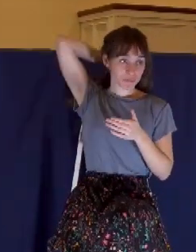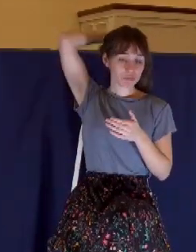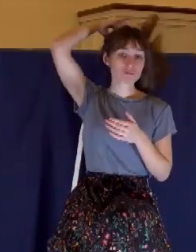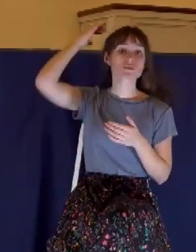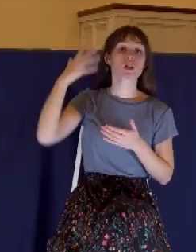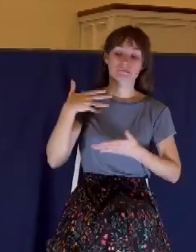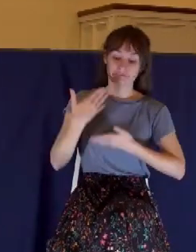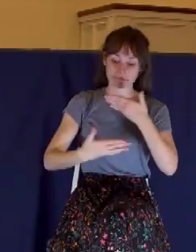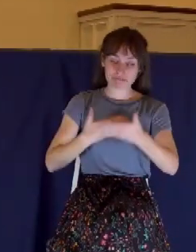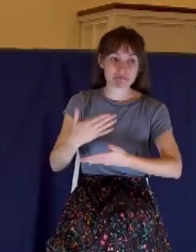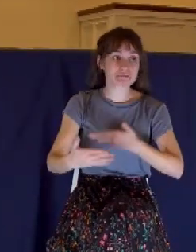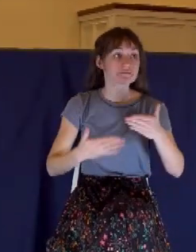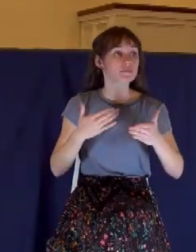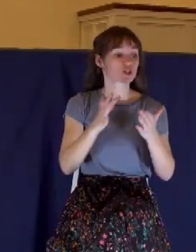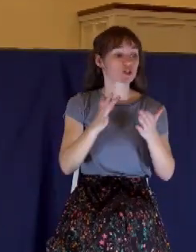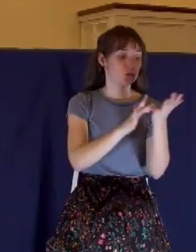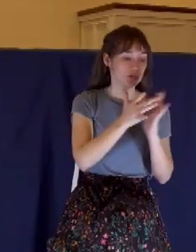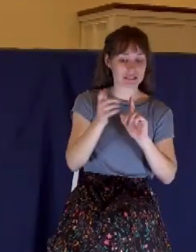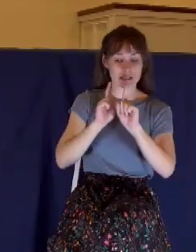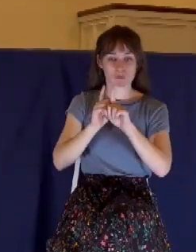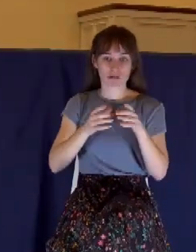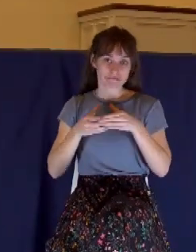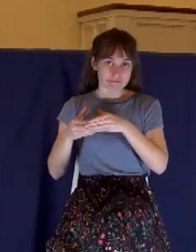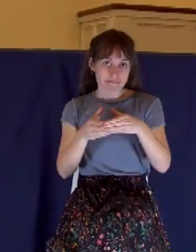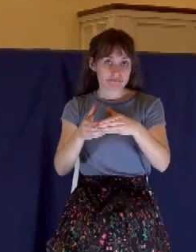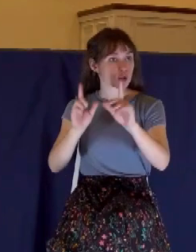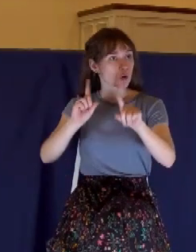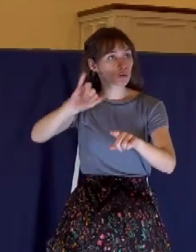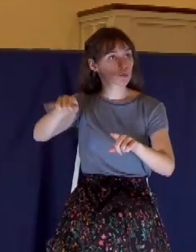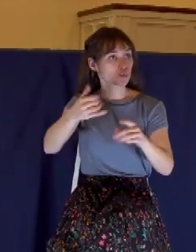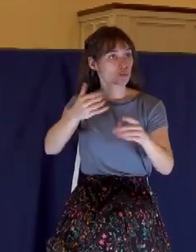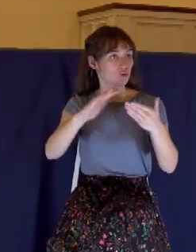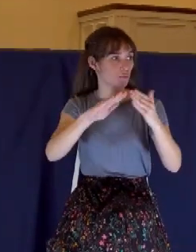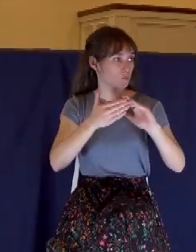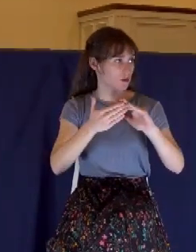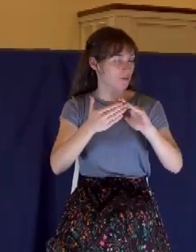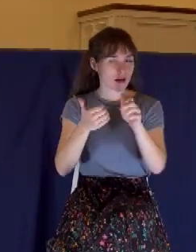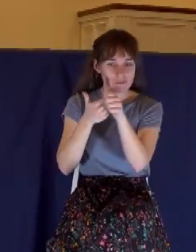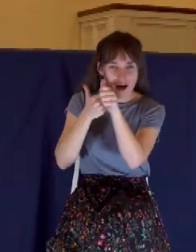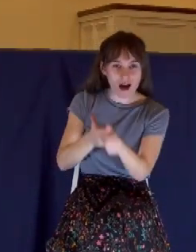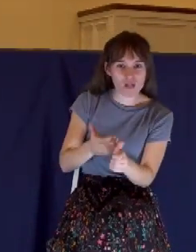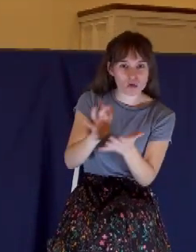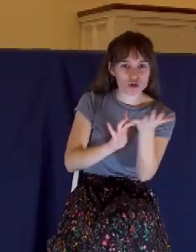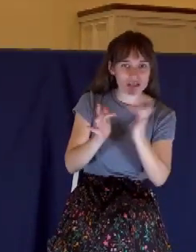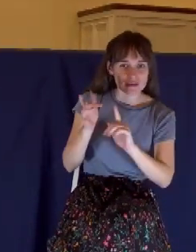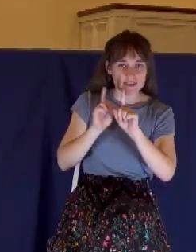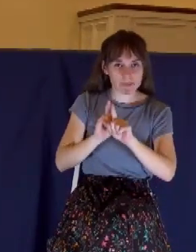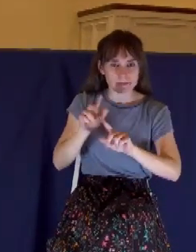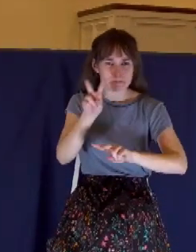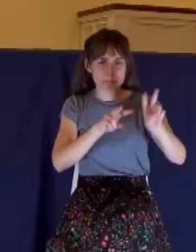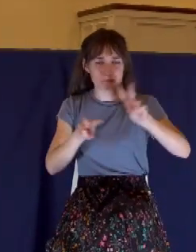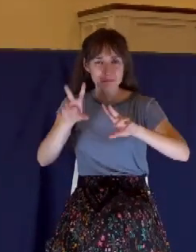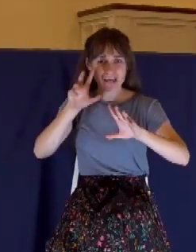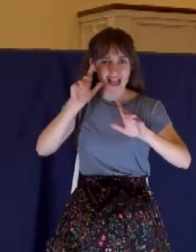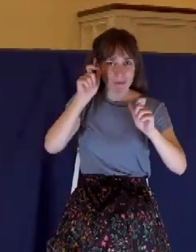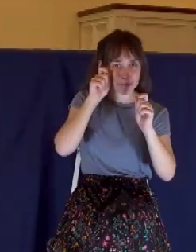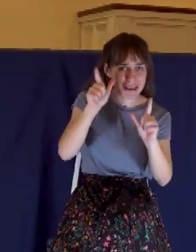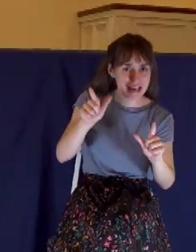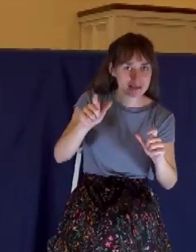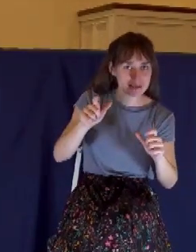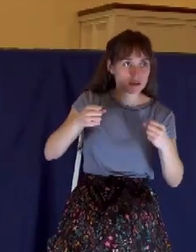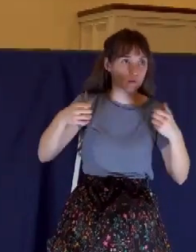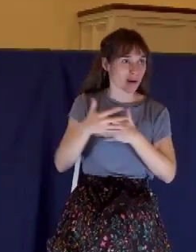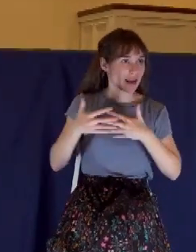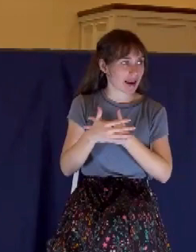Jerusalem and Jesus went before them and they were amazed as they followed and they were afraid. And He took again the twelve and He